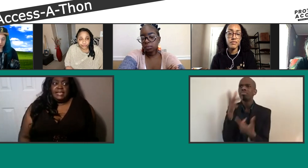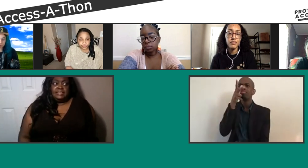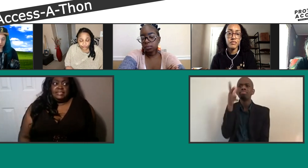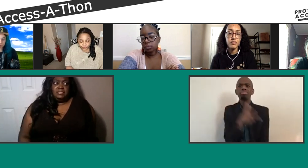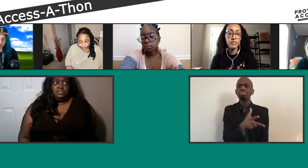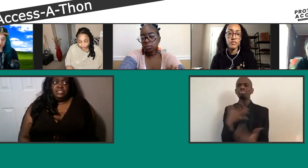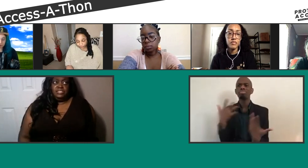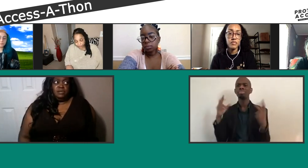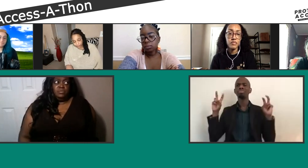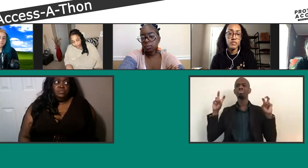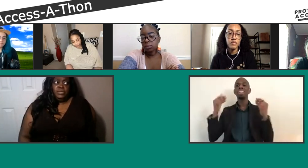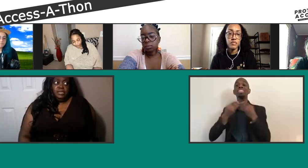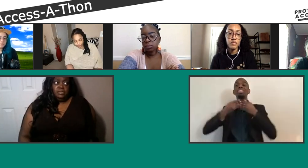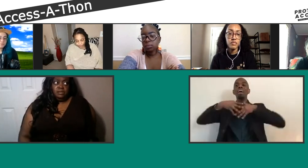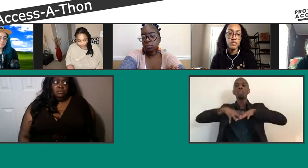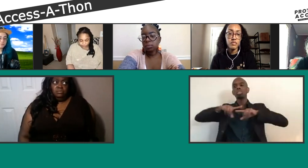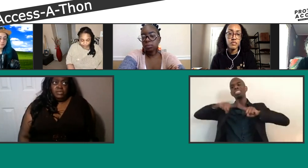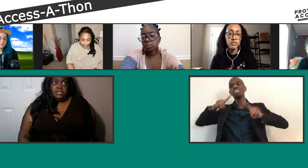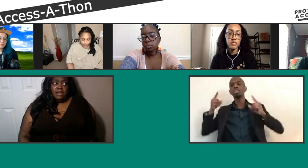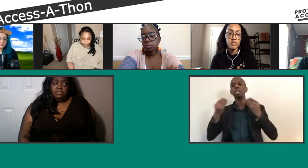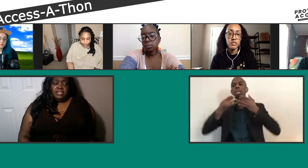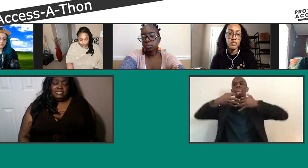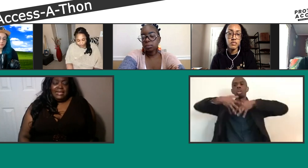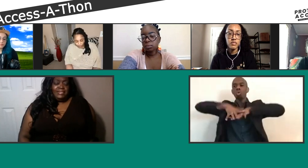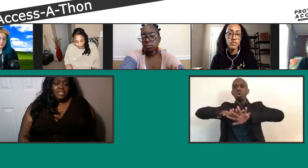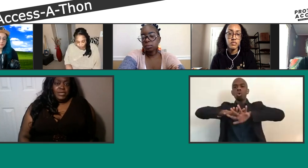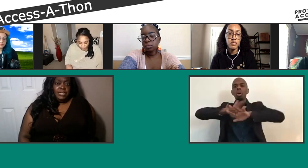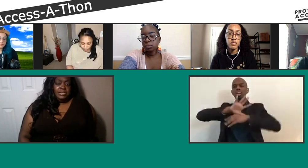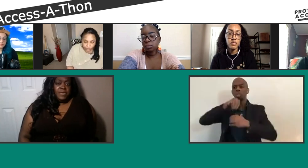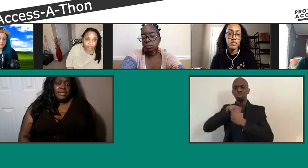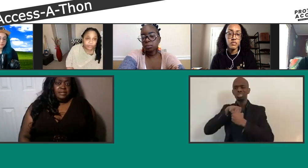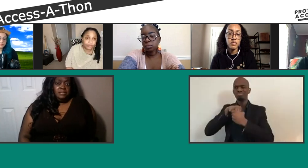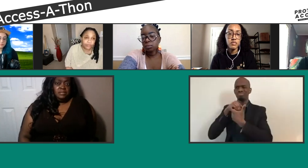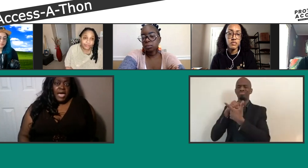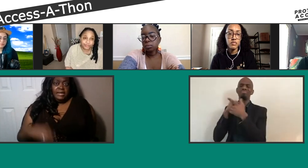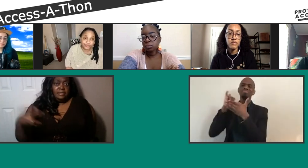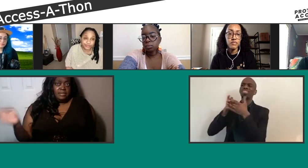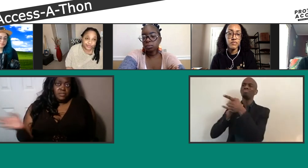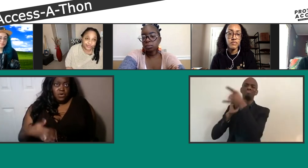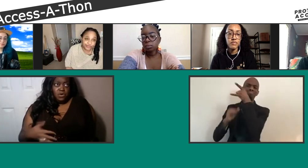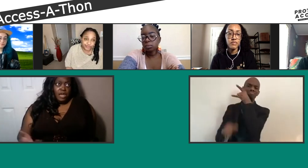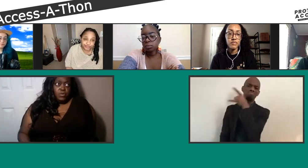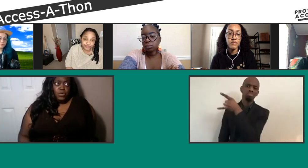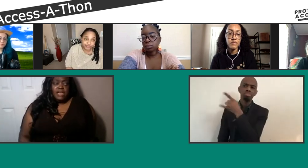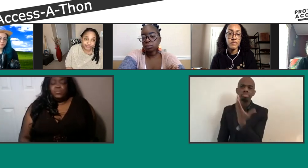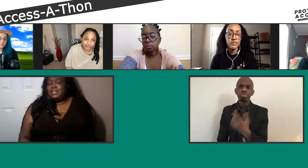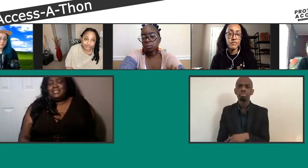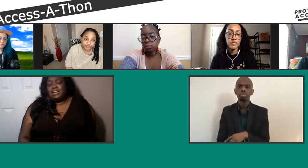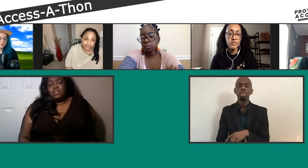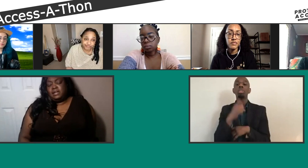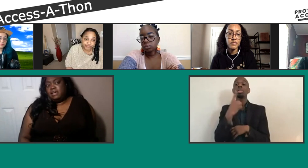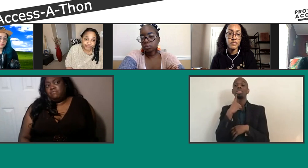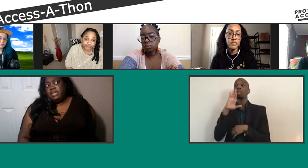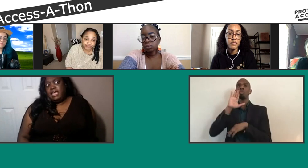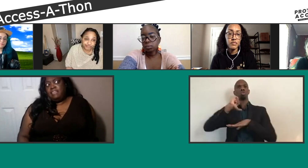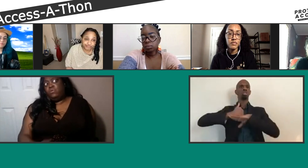BS. It's usually some, you know, they're saying it's going to be an independent body that does a program or whatever, but it's not going